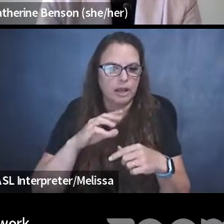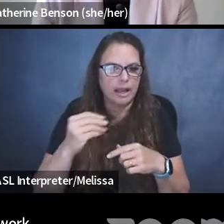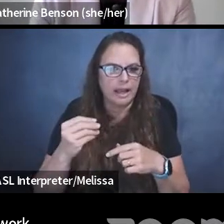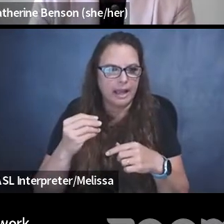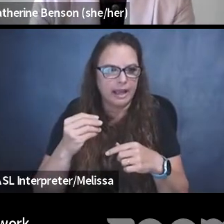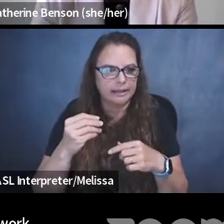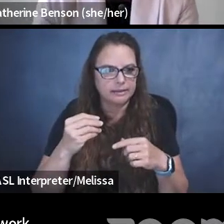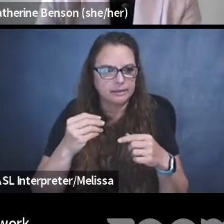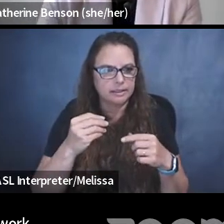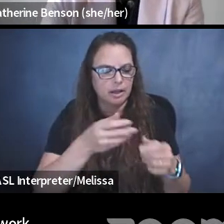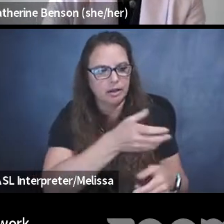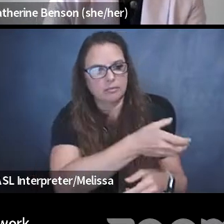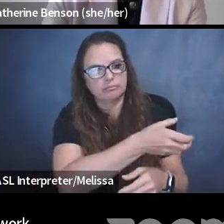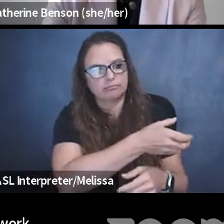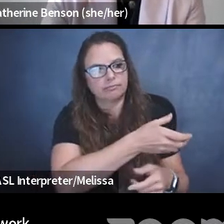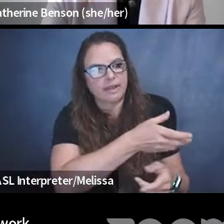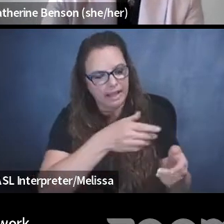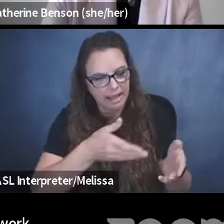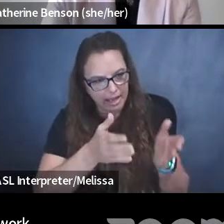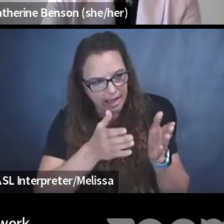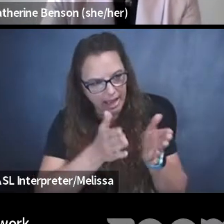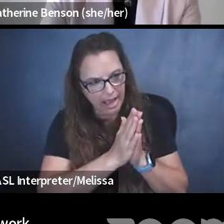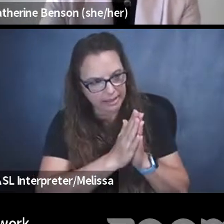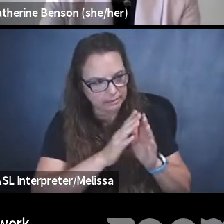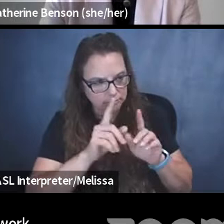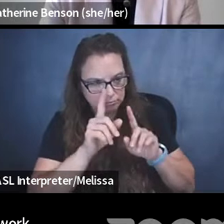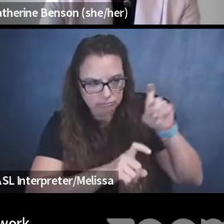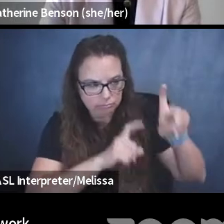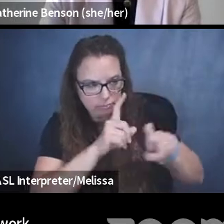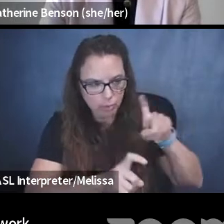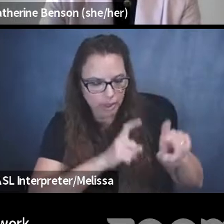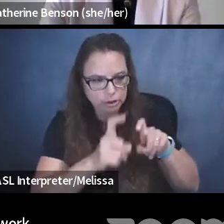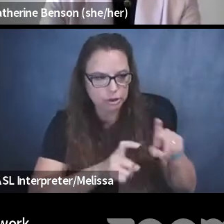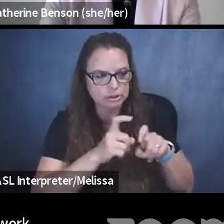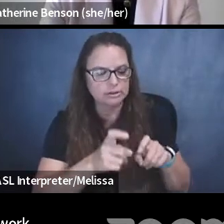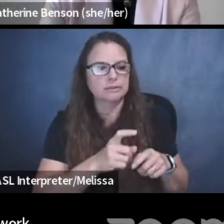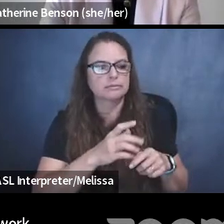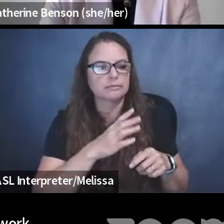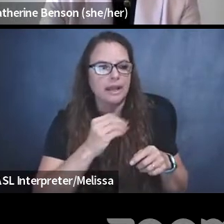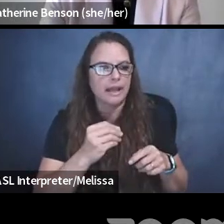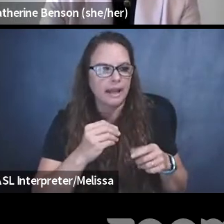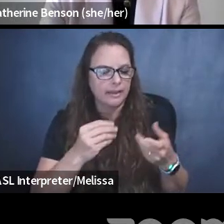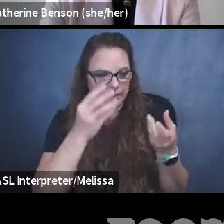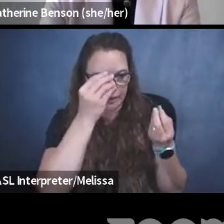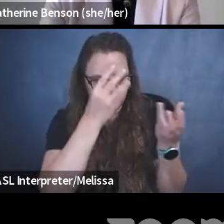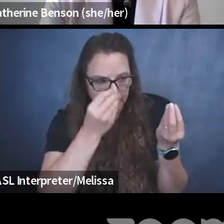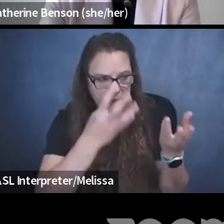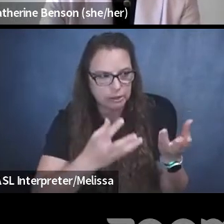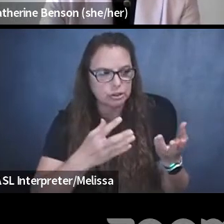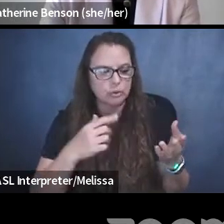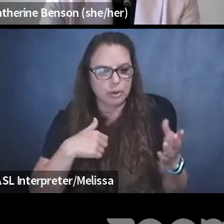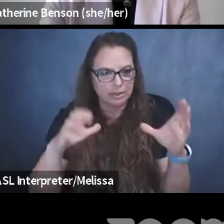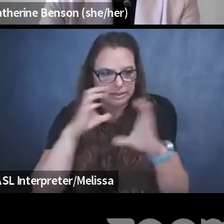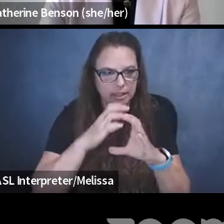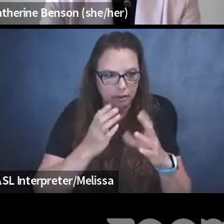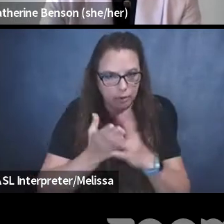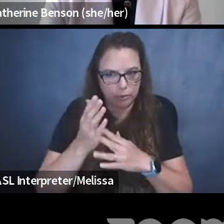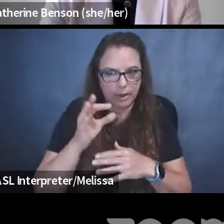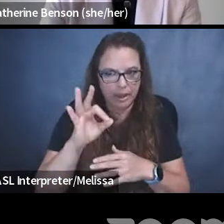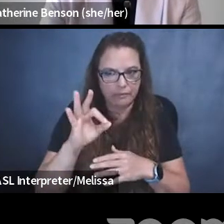investigating to answer questions that we had asked, and the information we were seeking through FOI, and